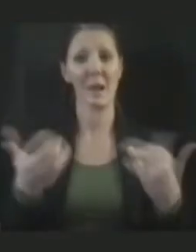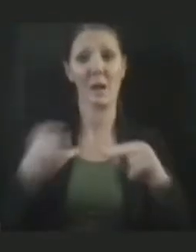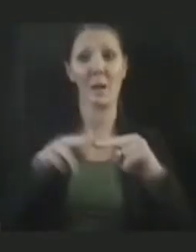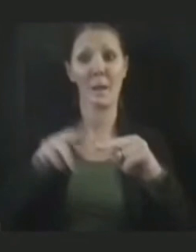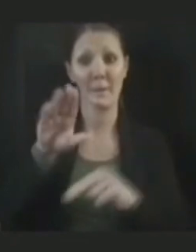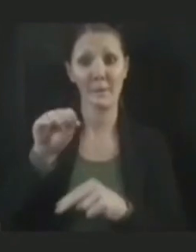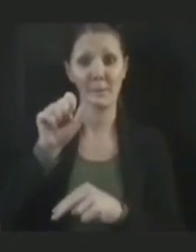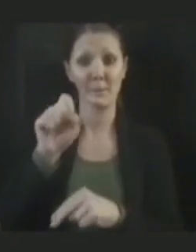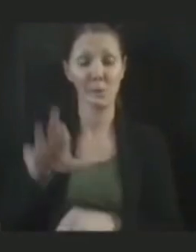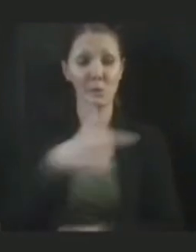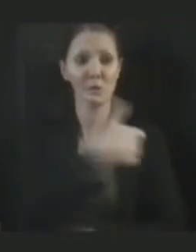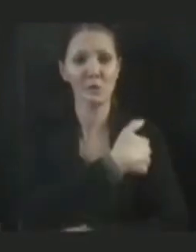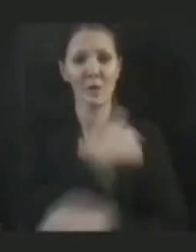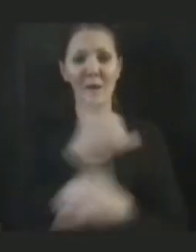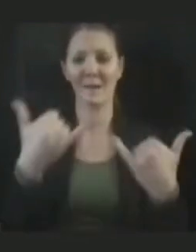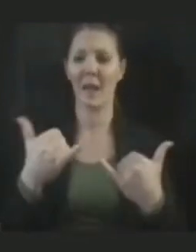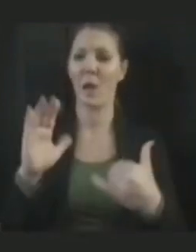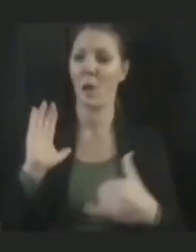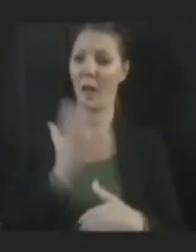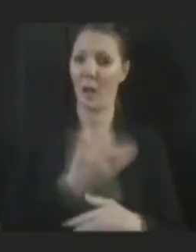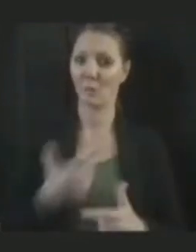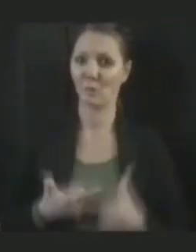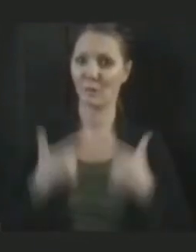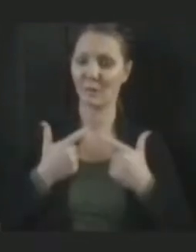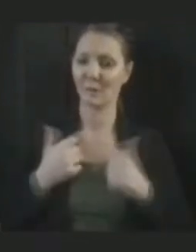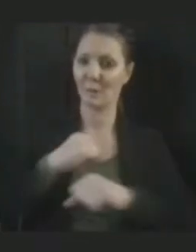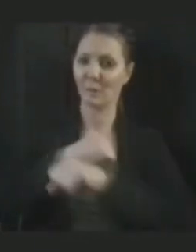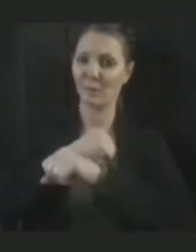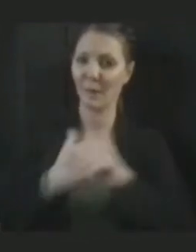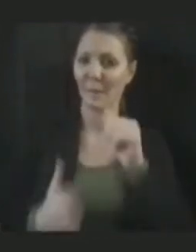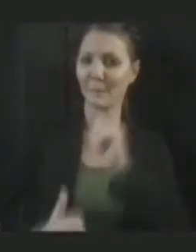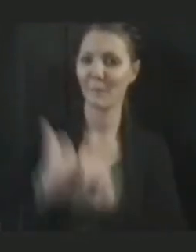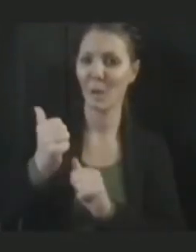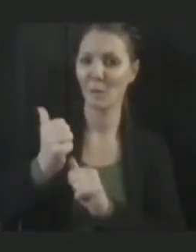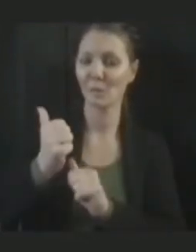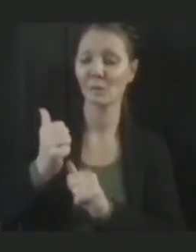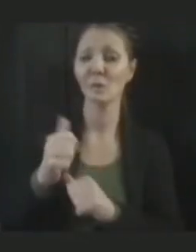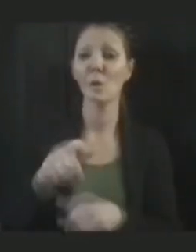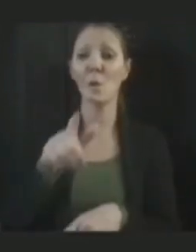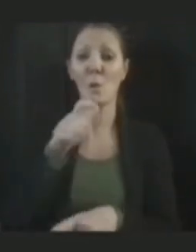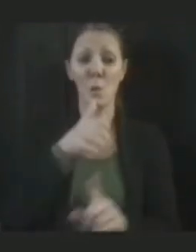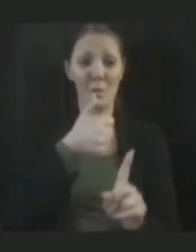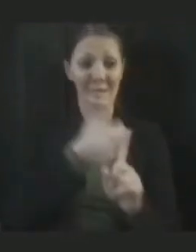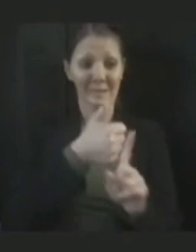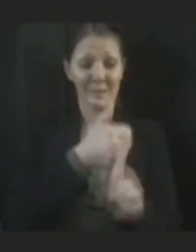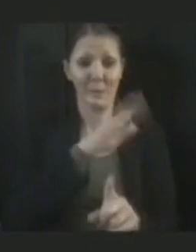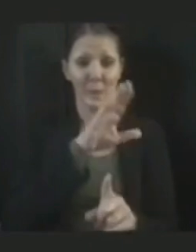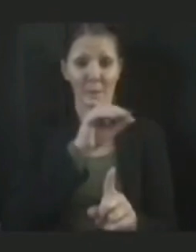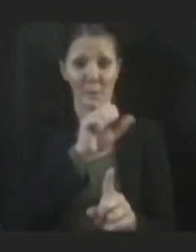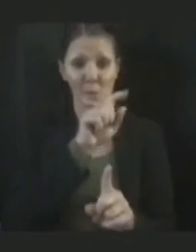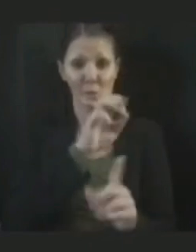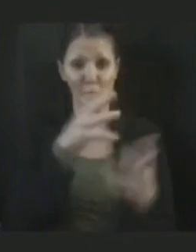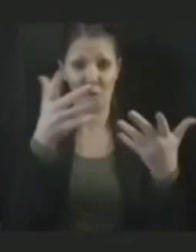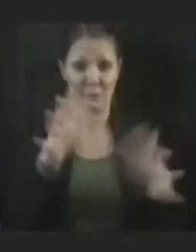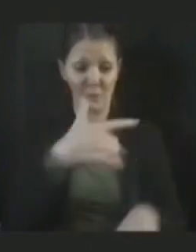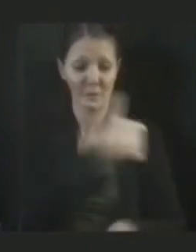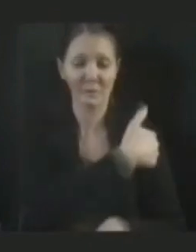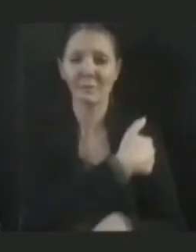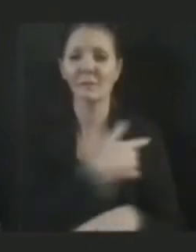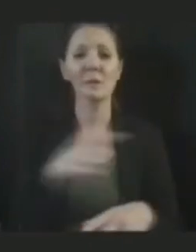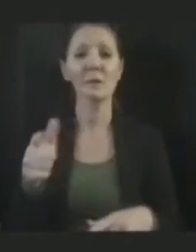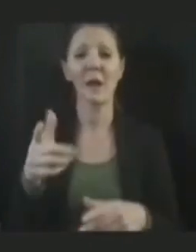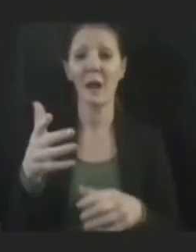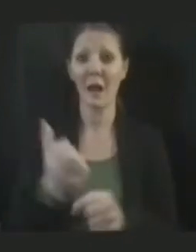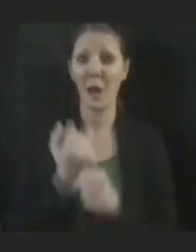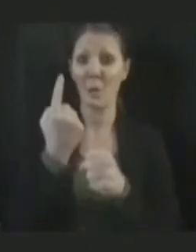the vast majority of our residents. For people who are boosted, many people are having mildly symptomatic disease.